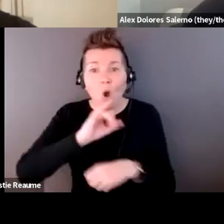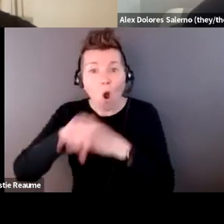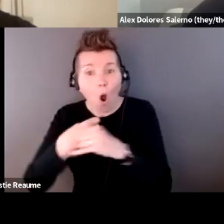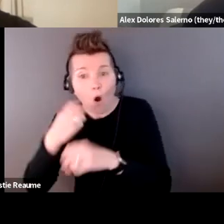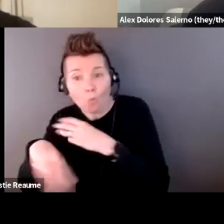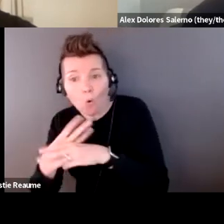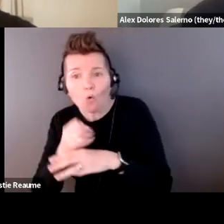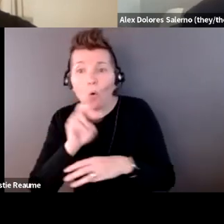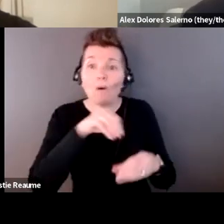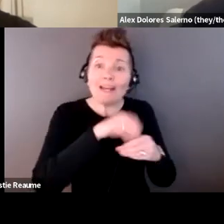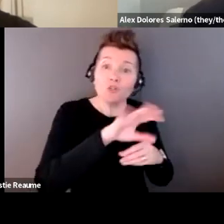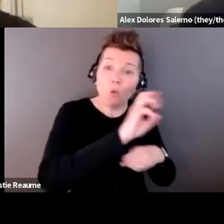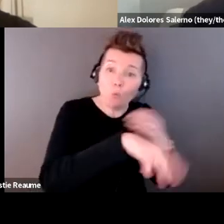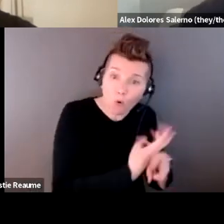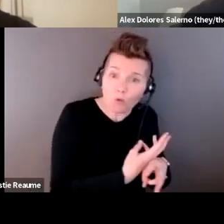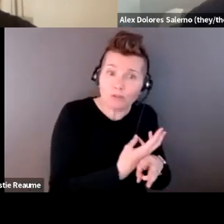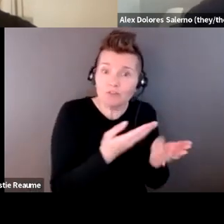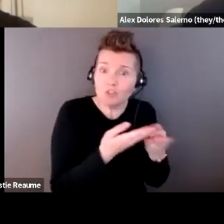Sure, I can start.